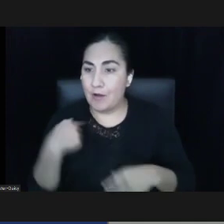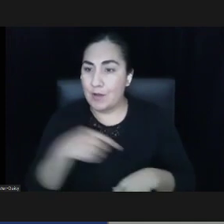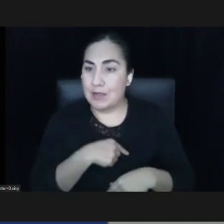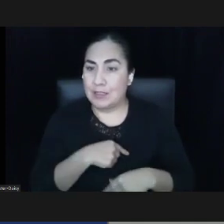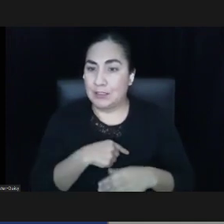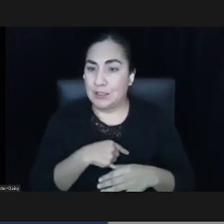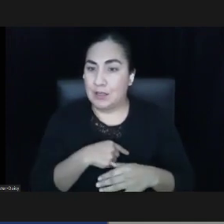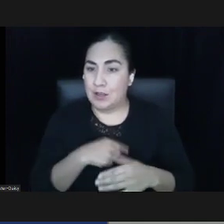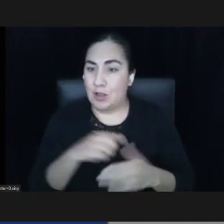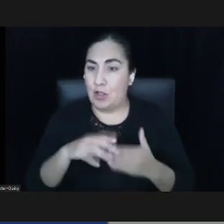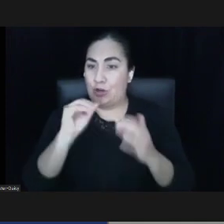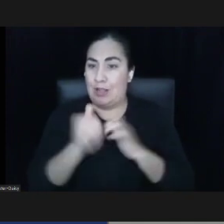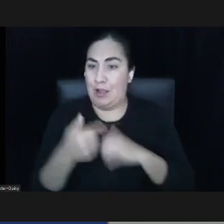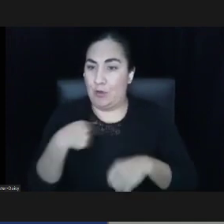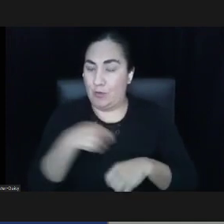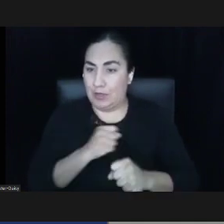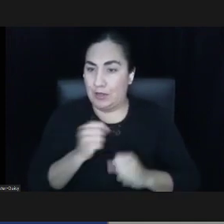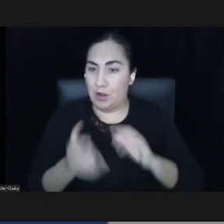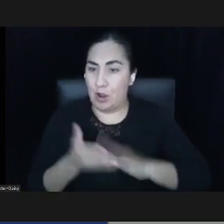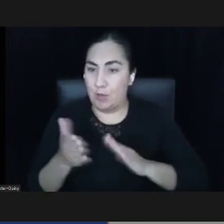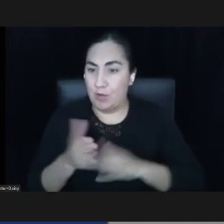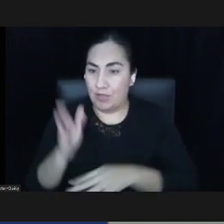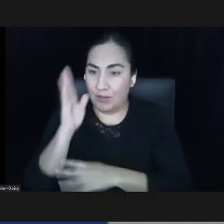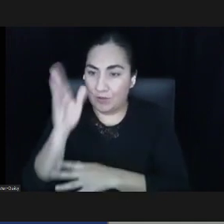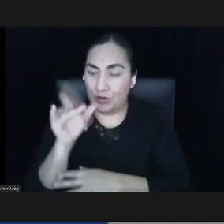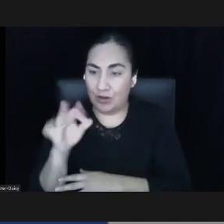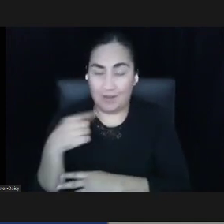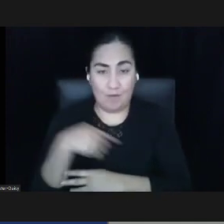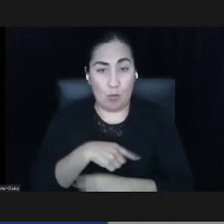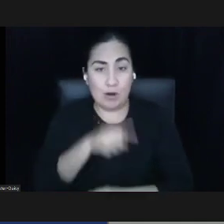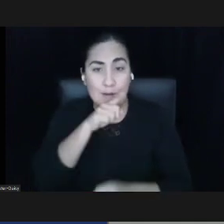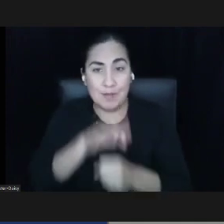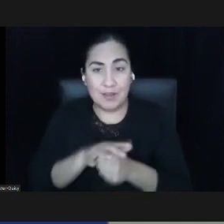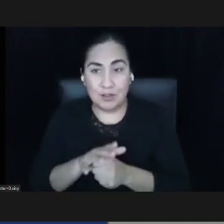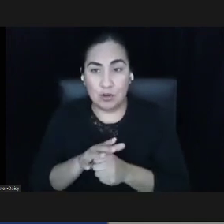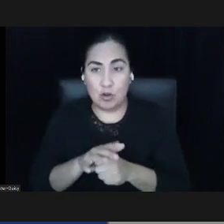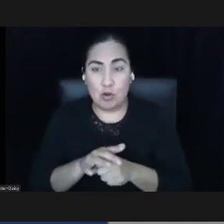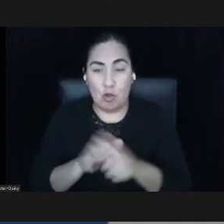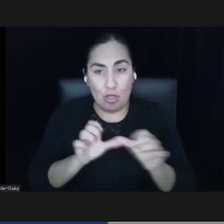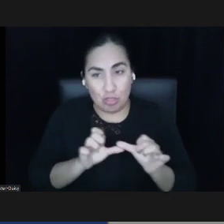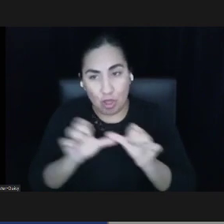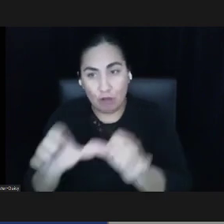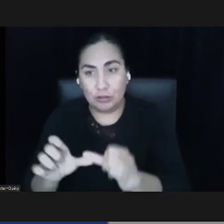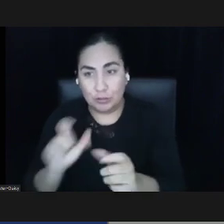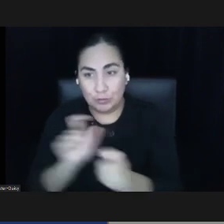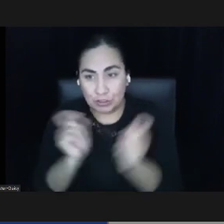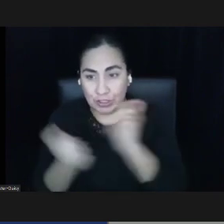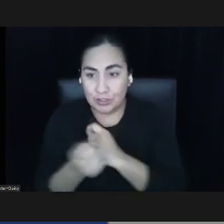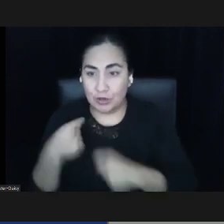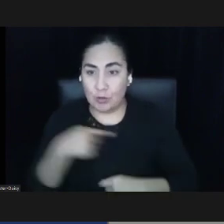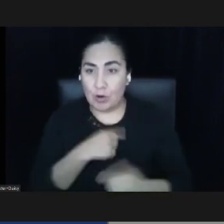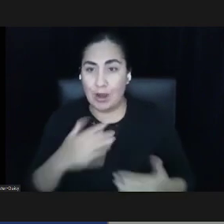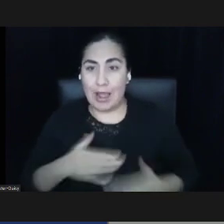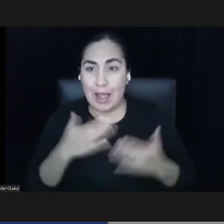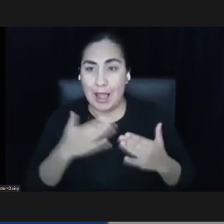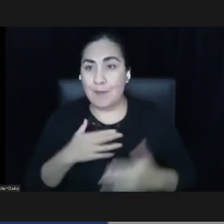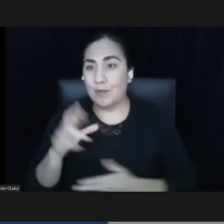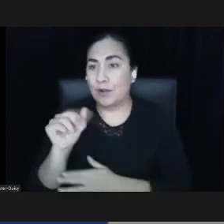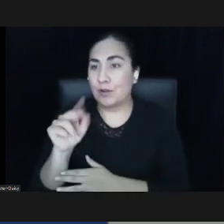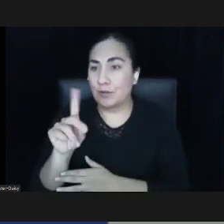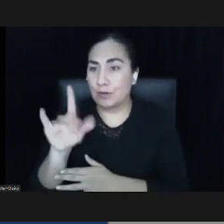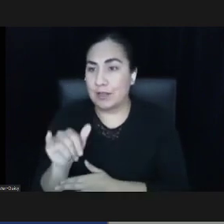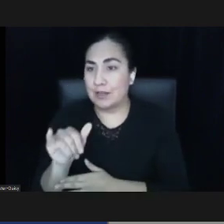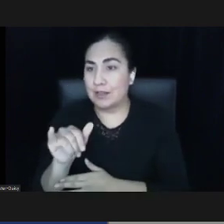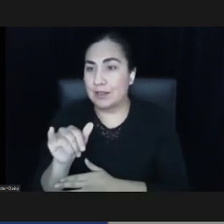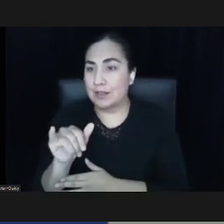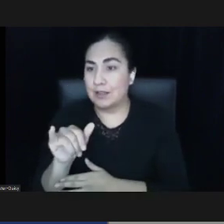if we are committed to long-term change. We are glad to have Randy Enstrom, Director of Seattle Office